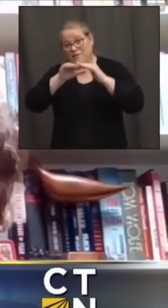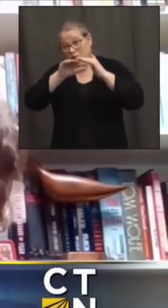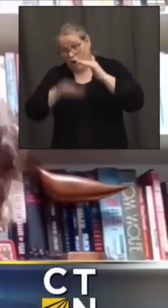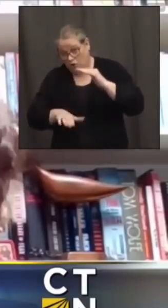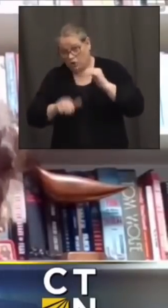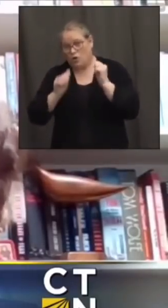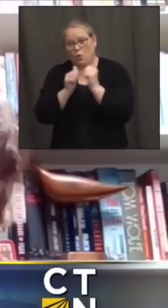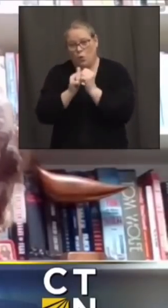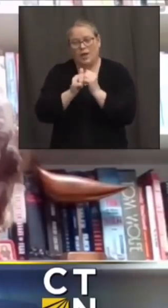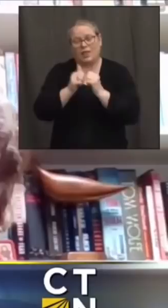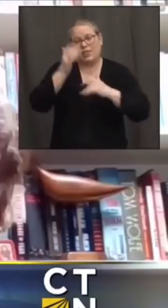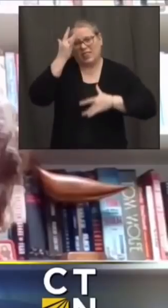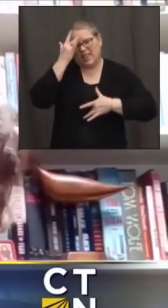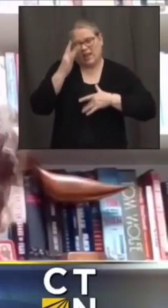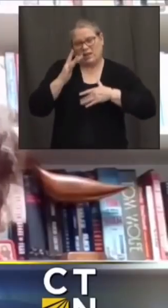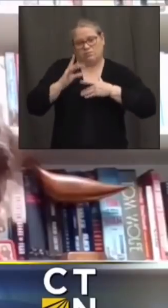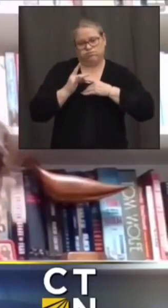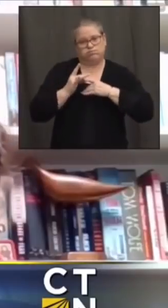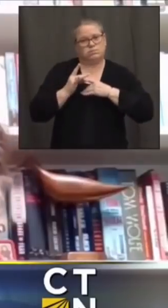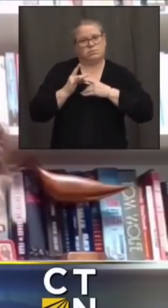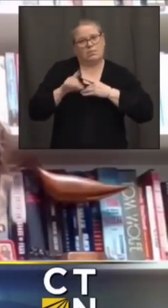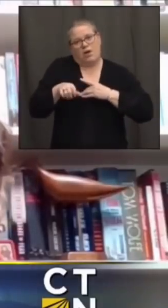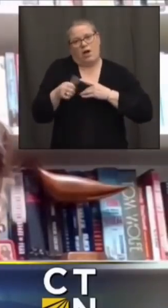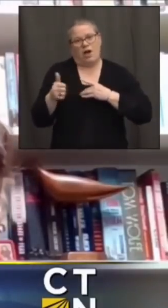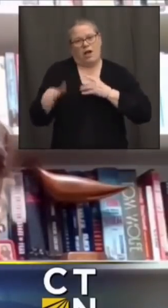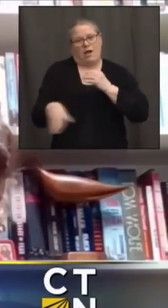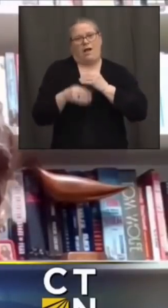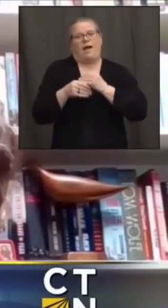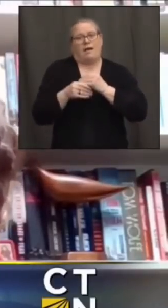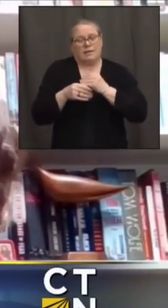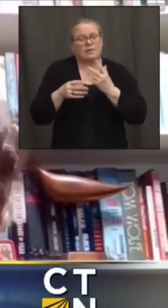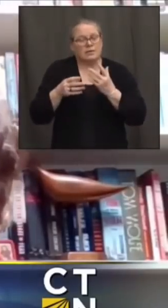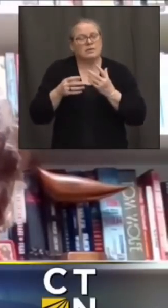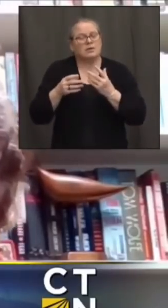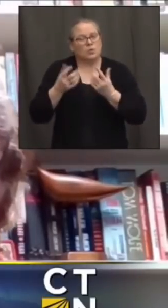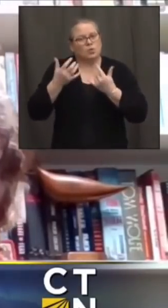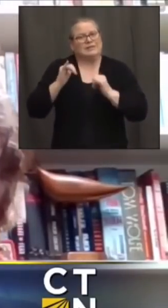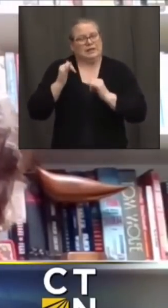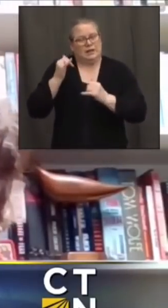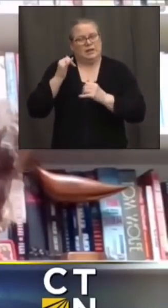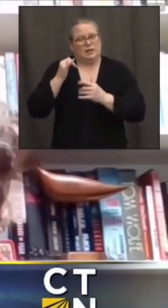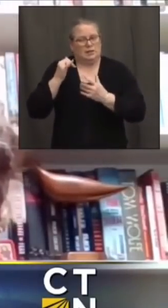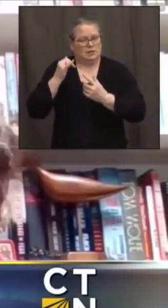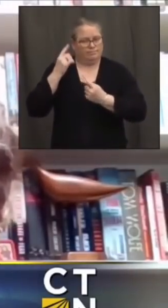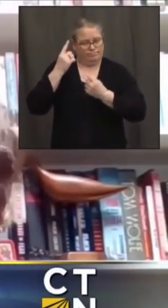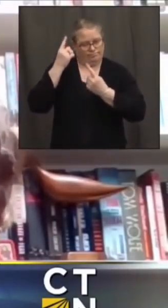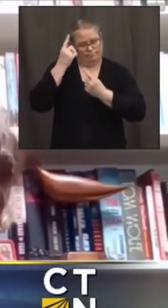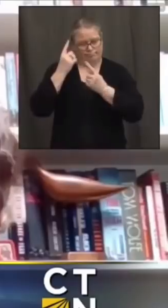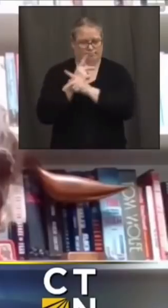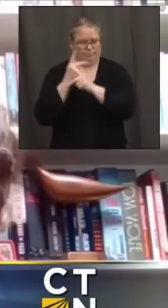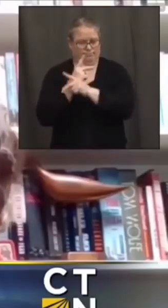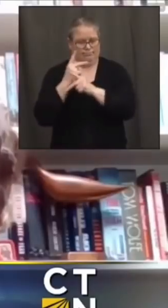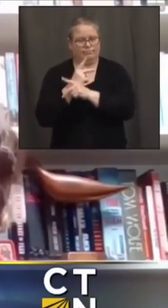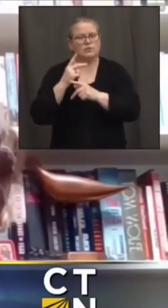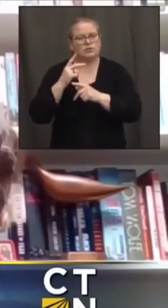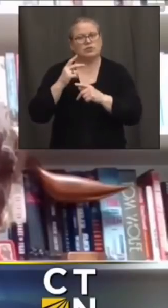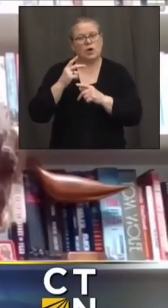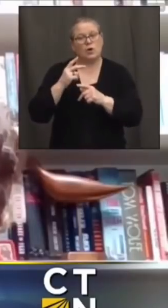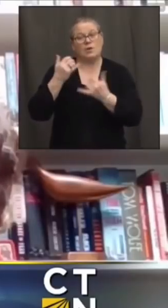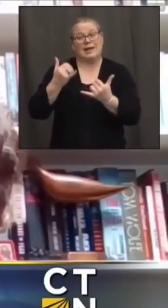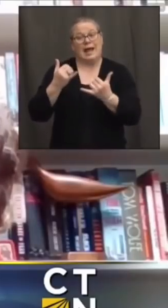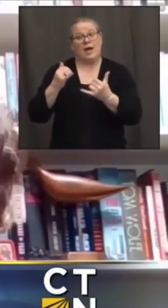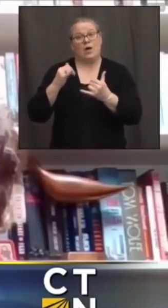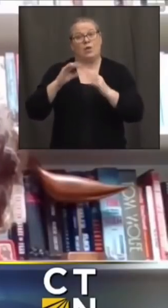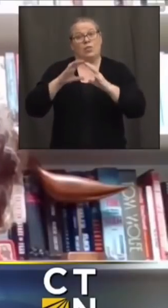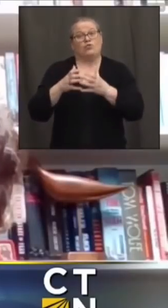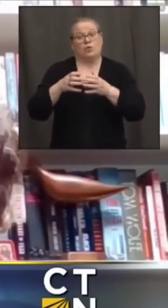still working through the logistics on that so the next group uh because that recommendation's been out a little bit longer that many of the providers will move